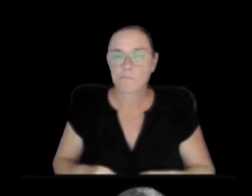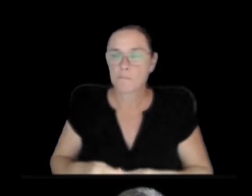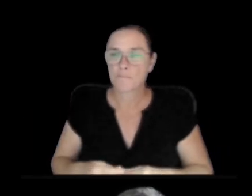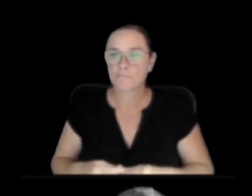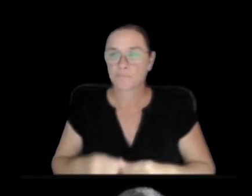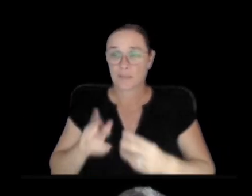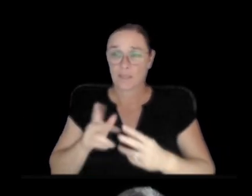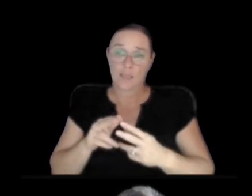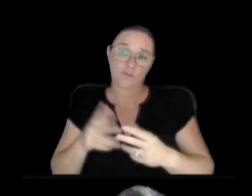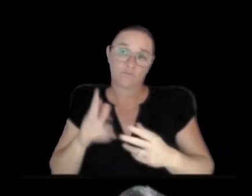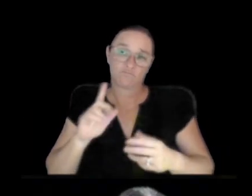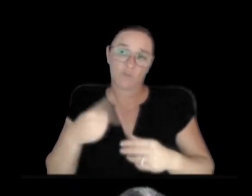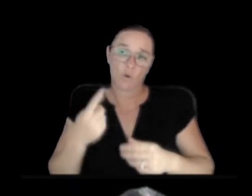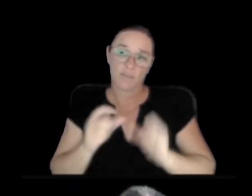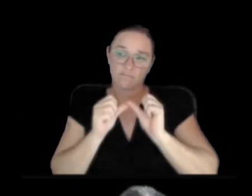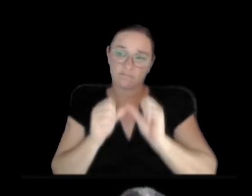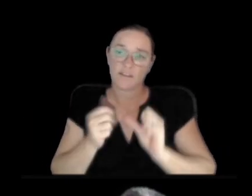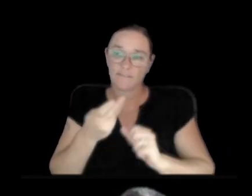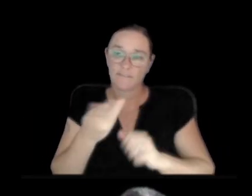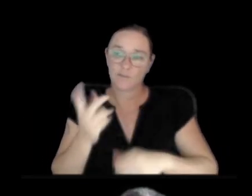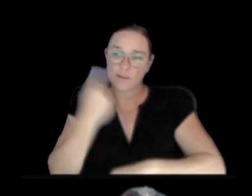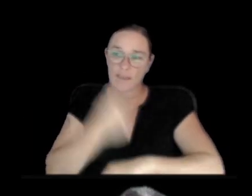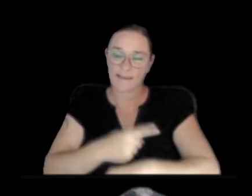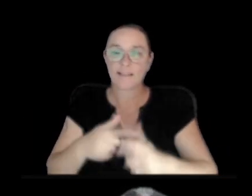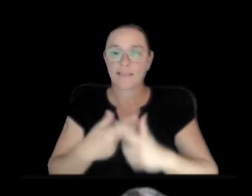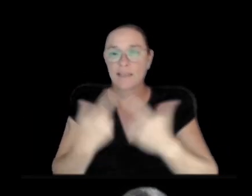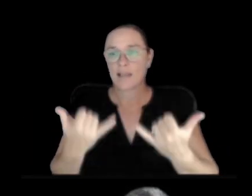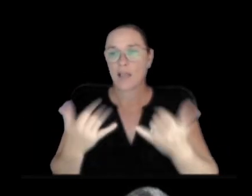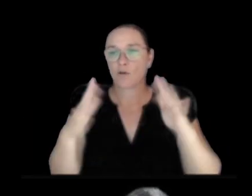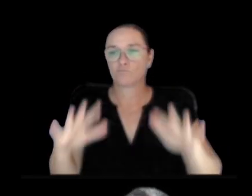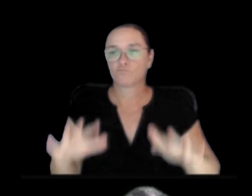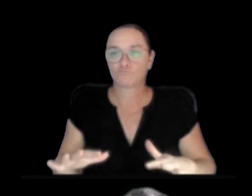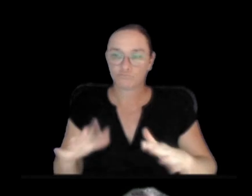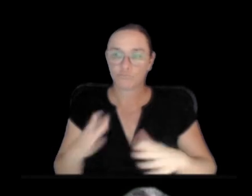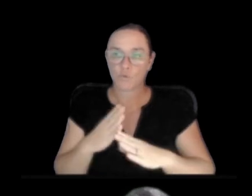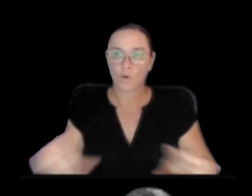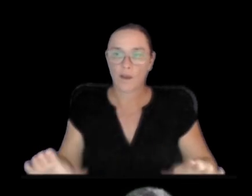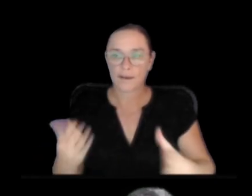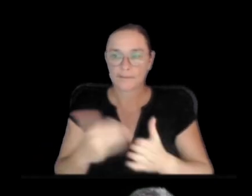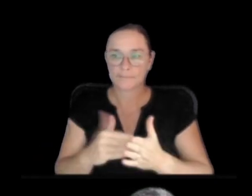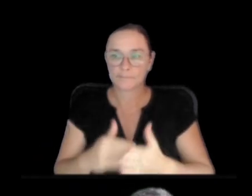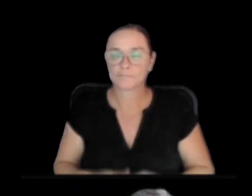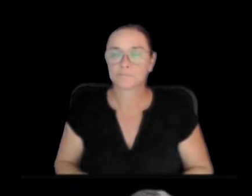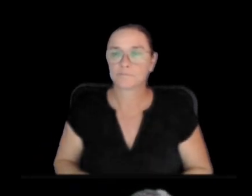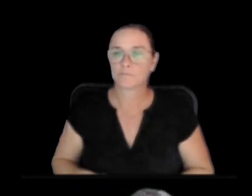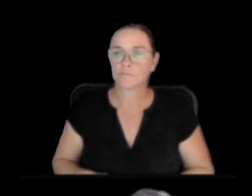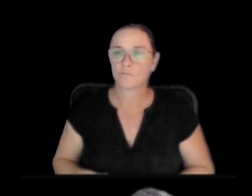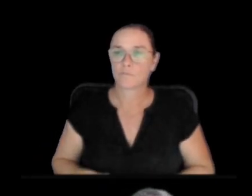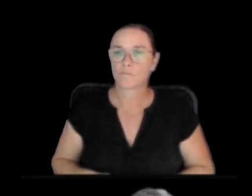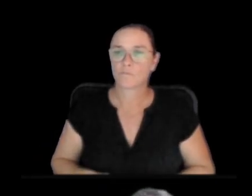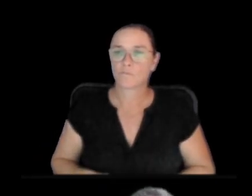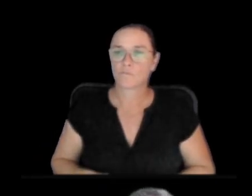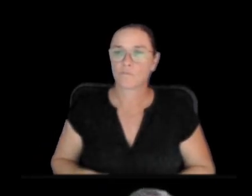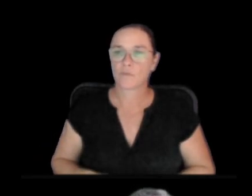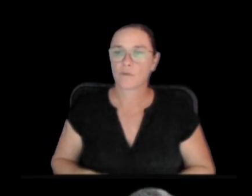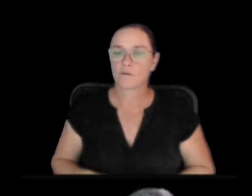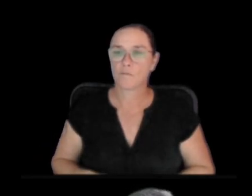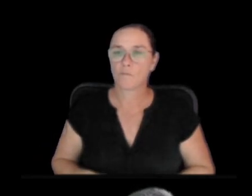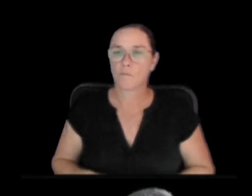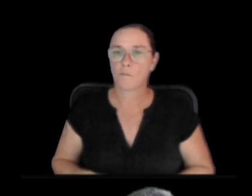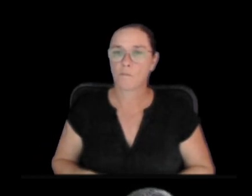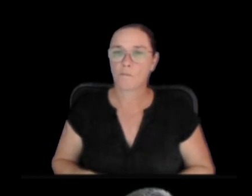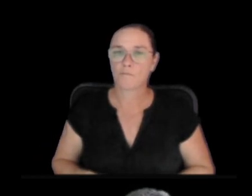case, it only lasted a couple of days before quieting down here in the last two days as we speak. So earthquake counts have been down,